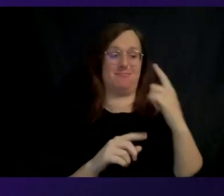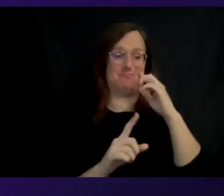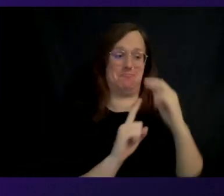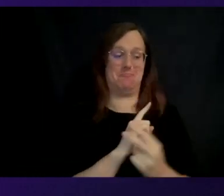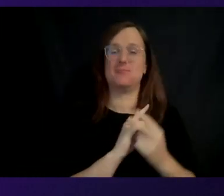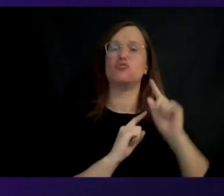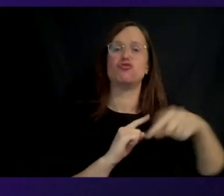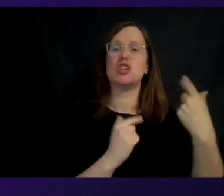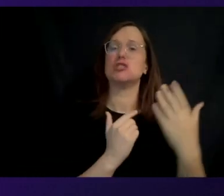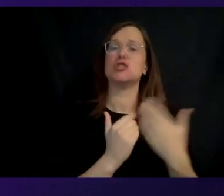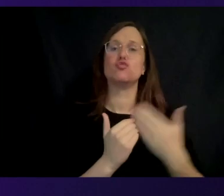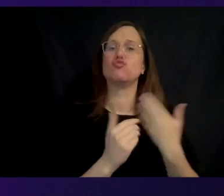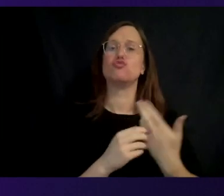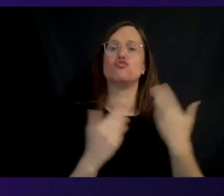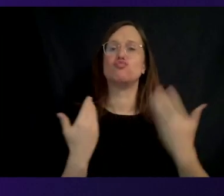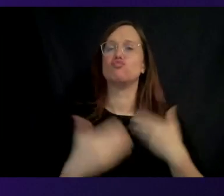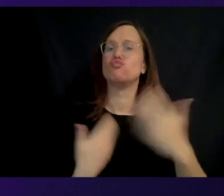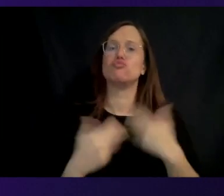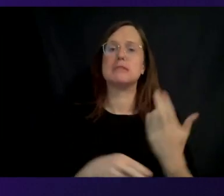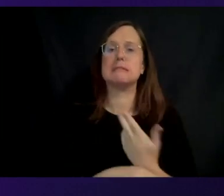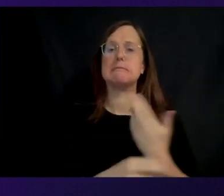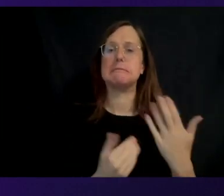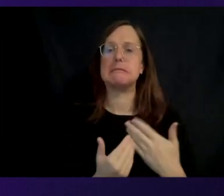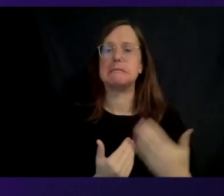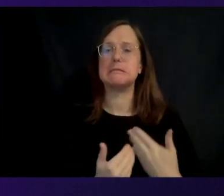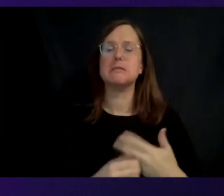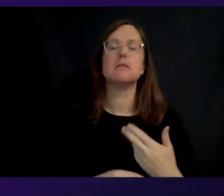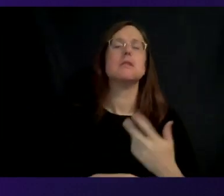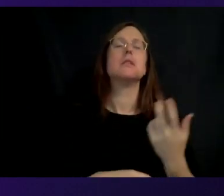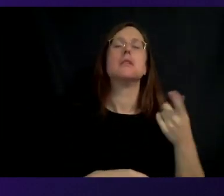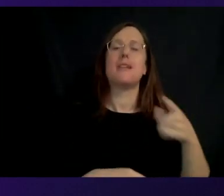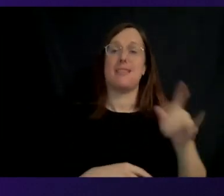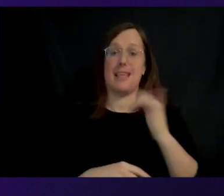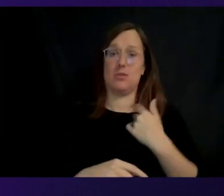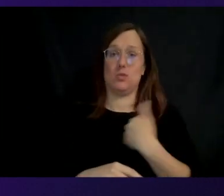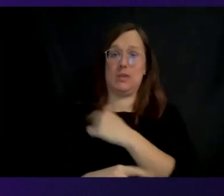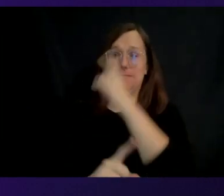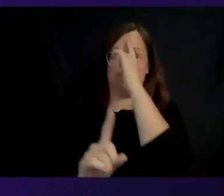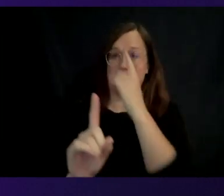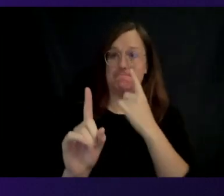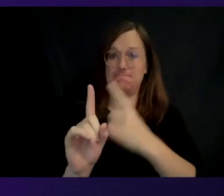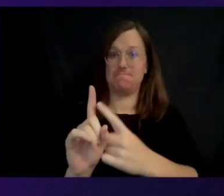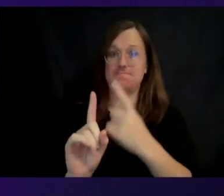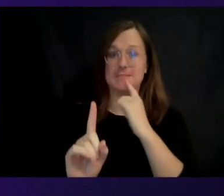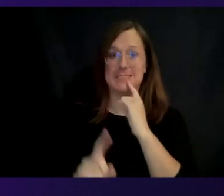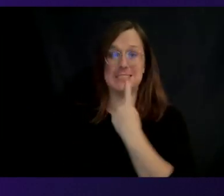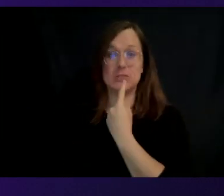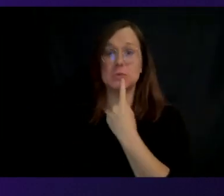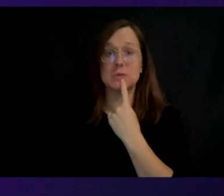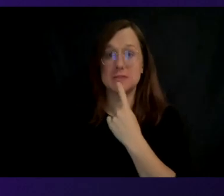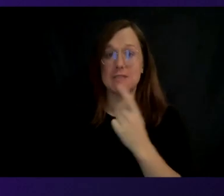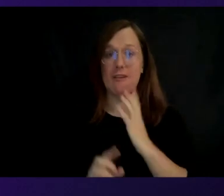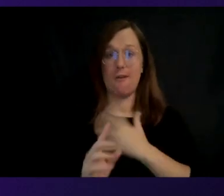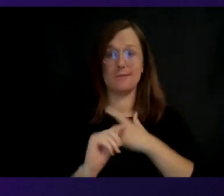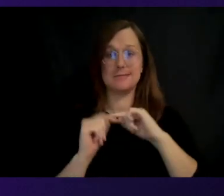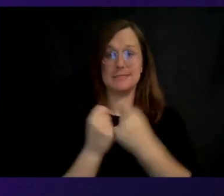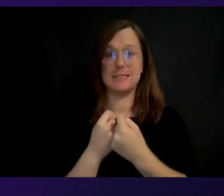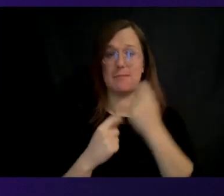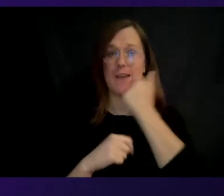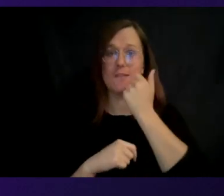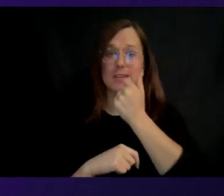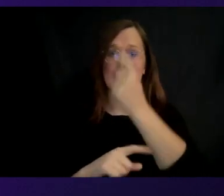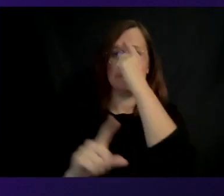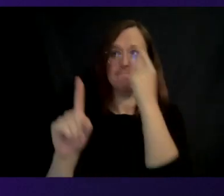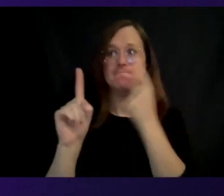hefty task. And it's one and a mission that we take super serious. And our teams are committed to and work on every single day to improve